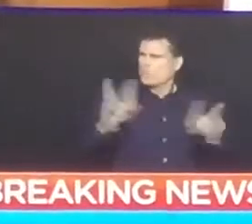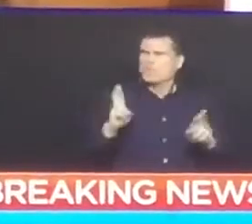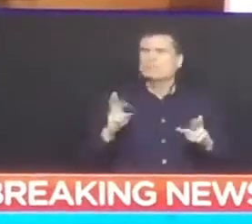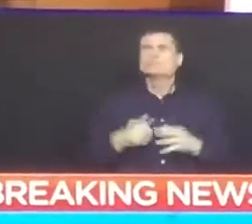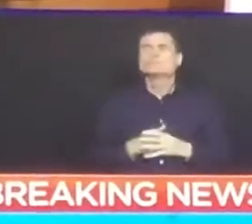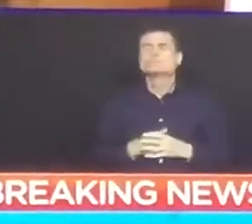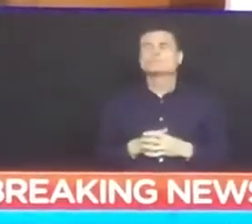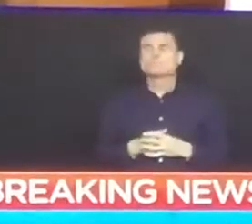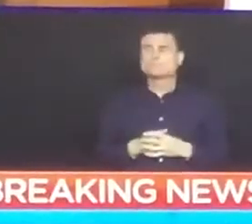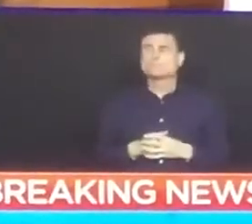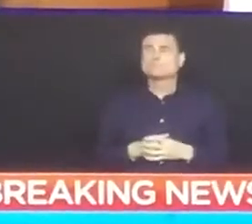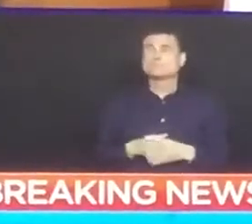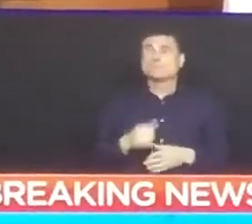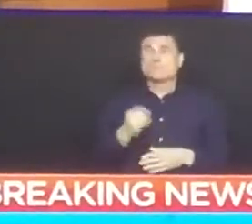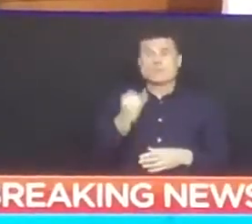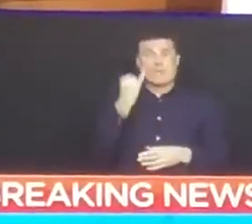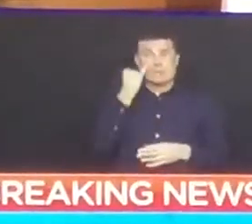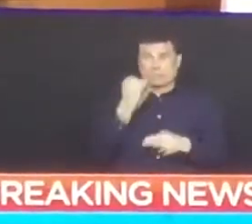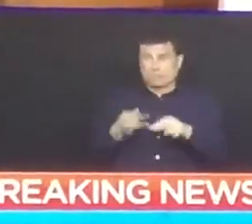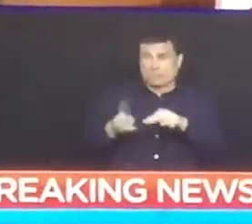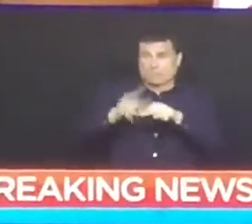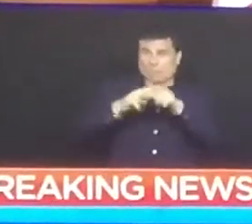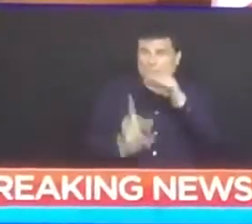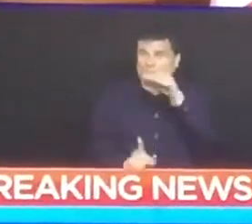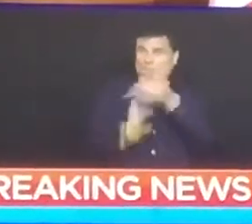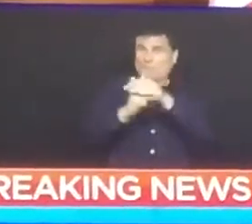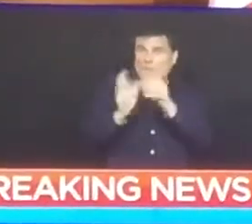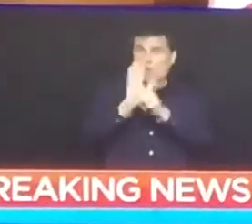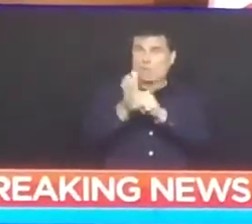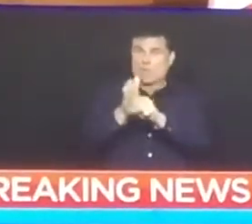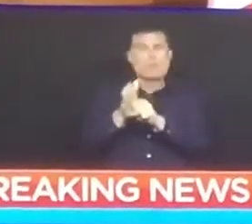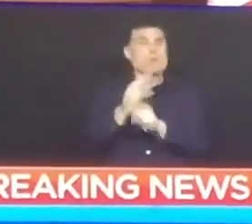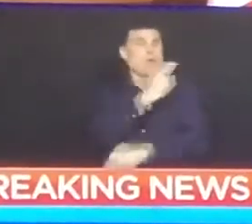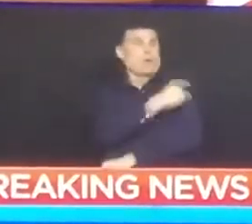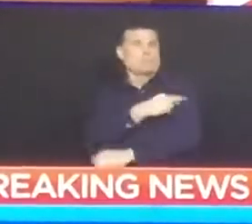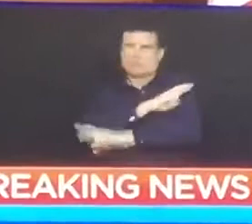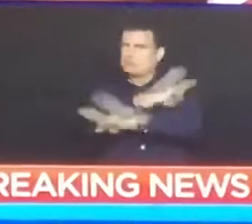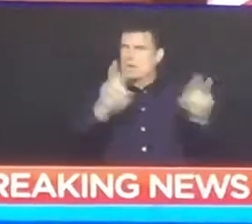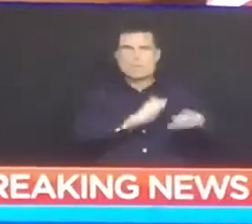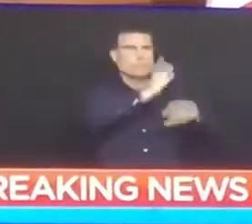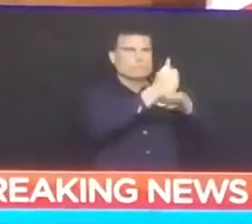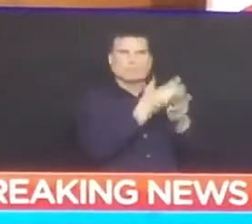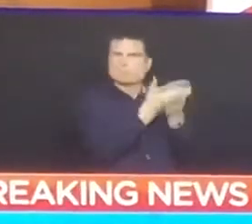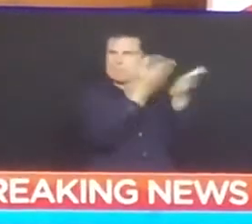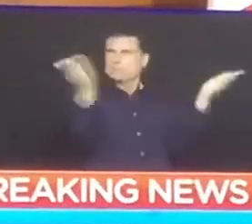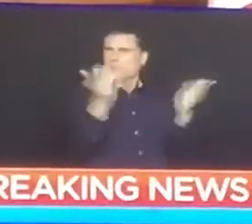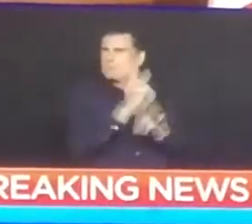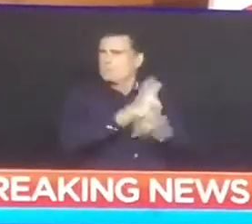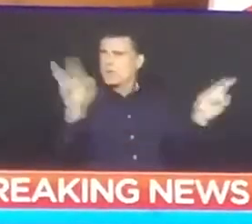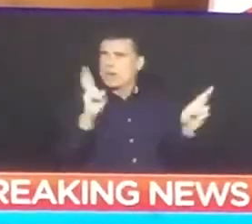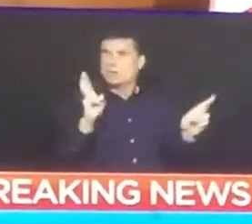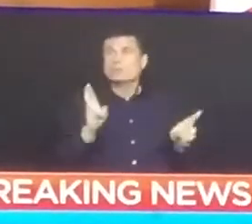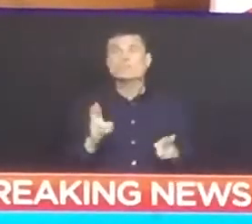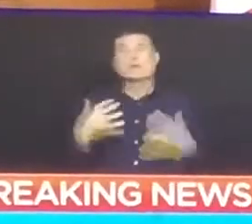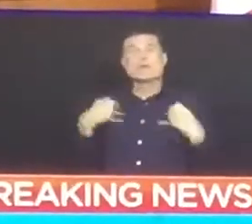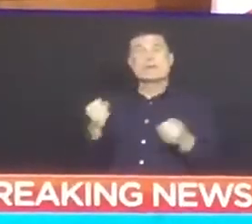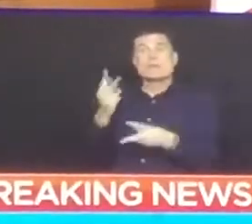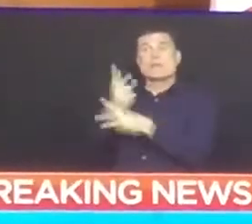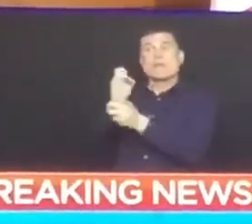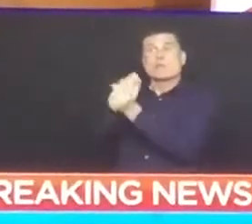safe. We're taking steps to secure supply chains, but we are not the only people on the planet looking for this equipment.